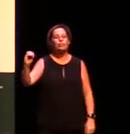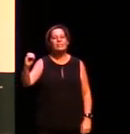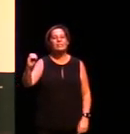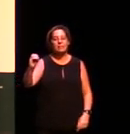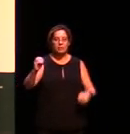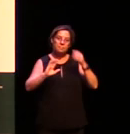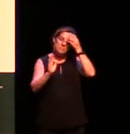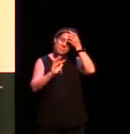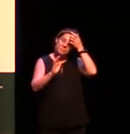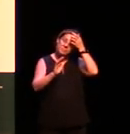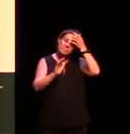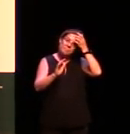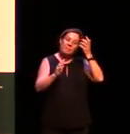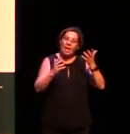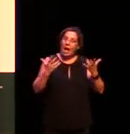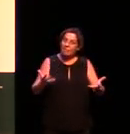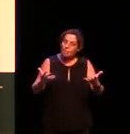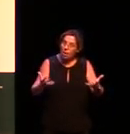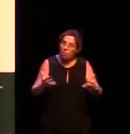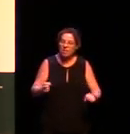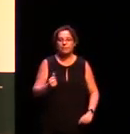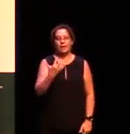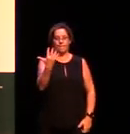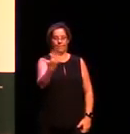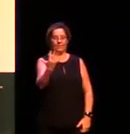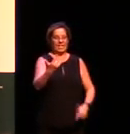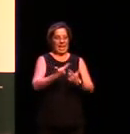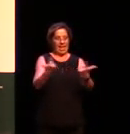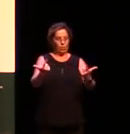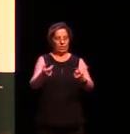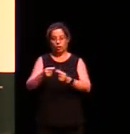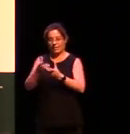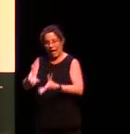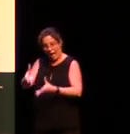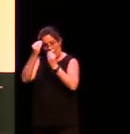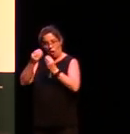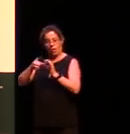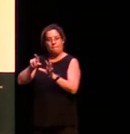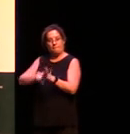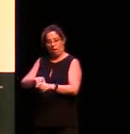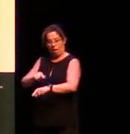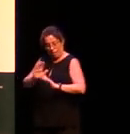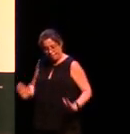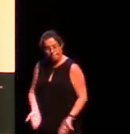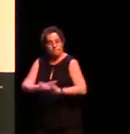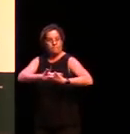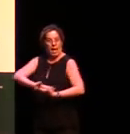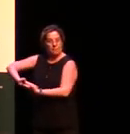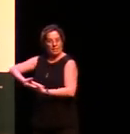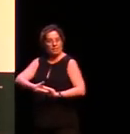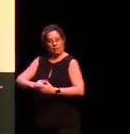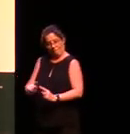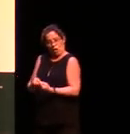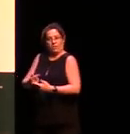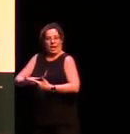still being acquired by children as their first language and there's maybe another 80 or so that are